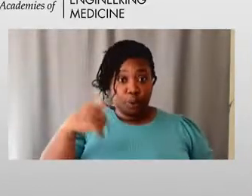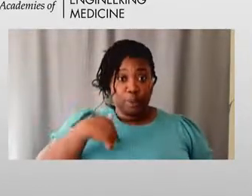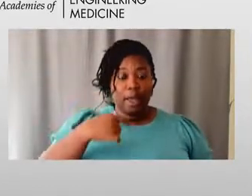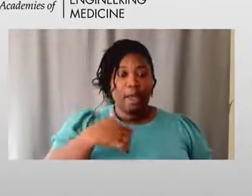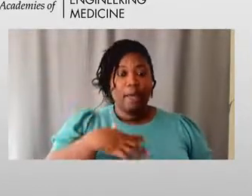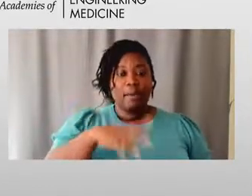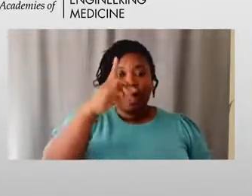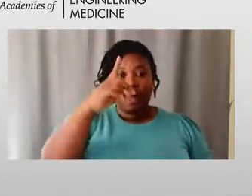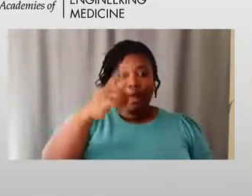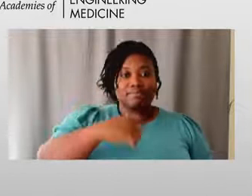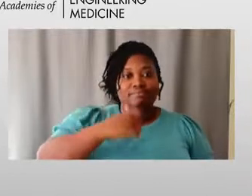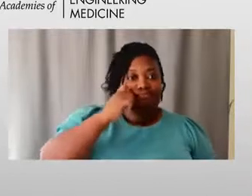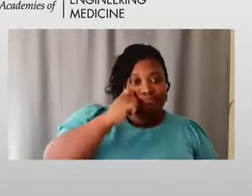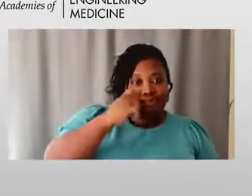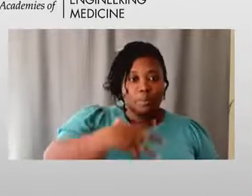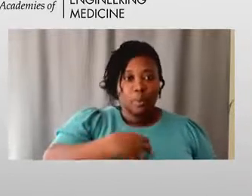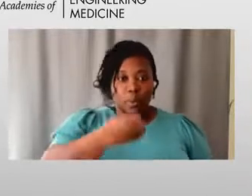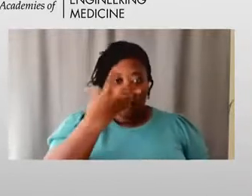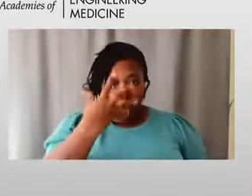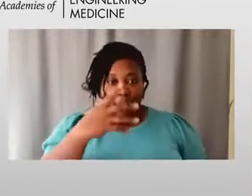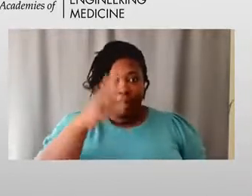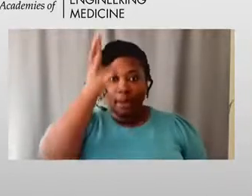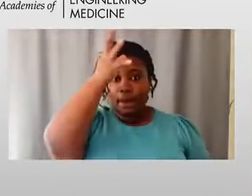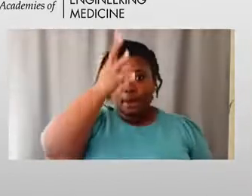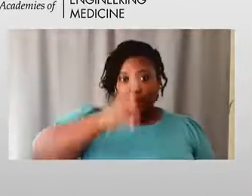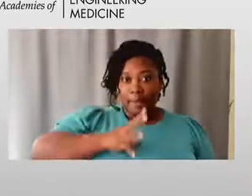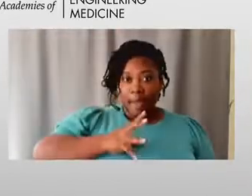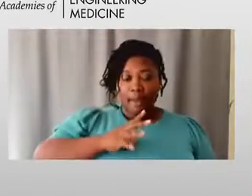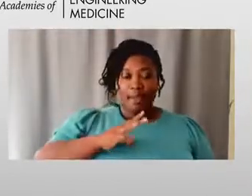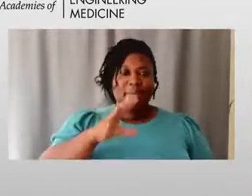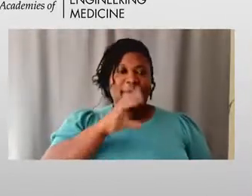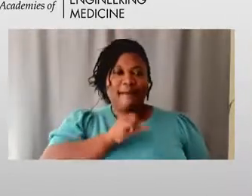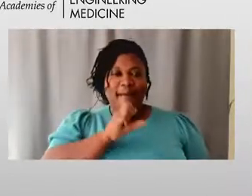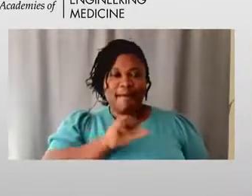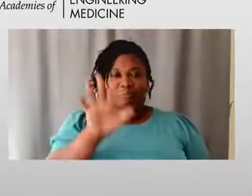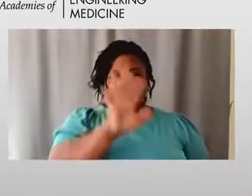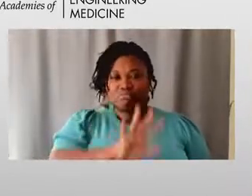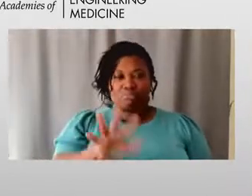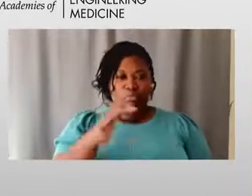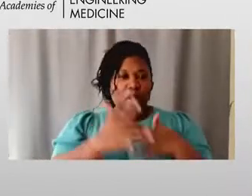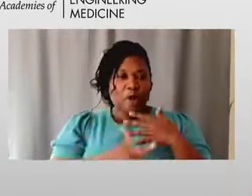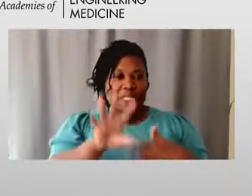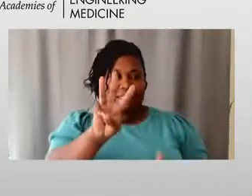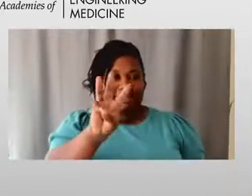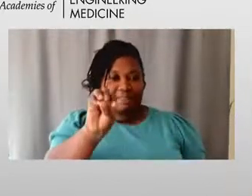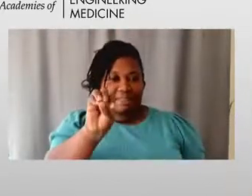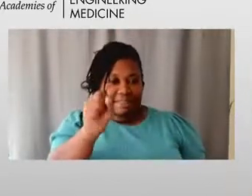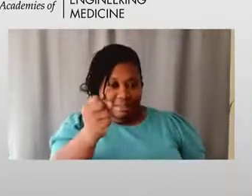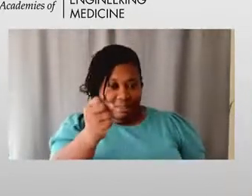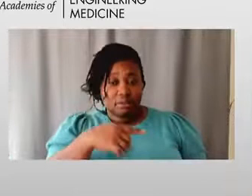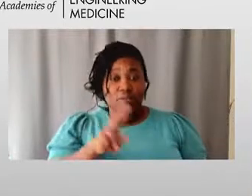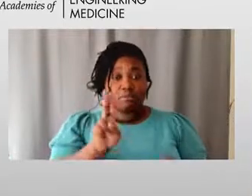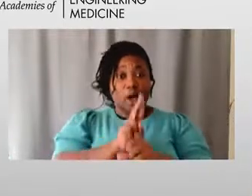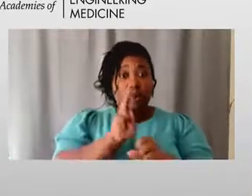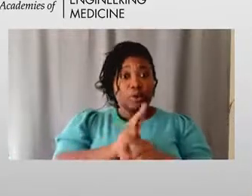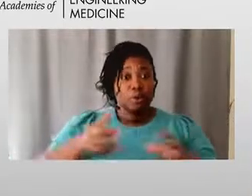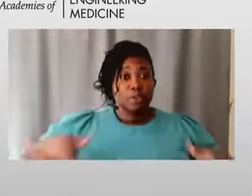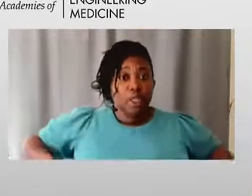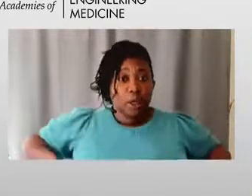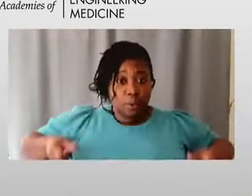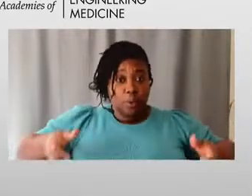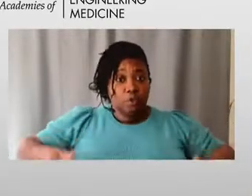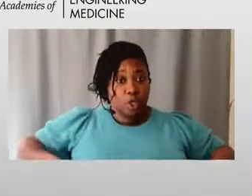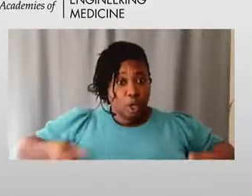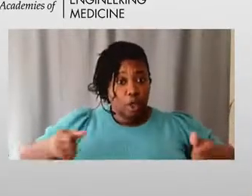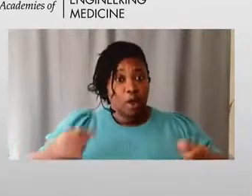in my early 60s. And I use a wheelchair as a